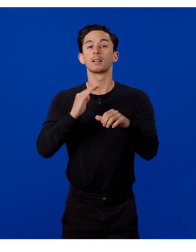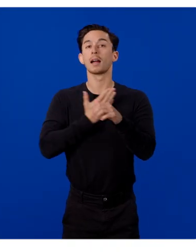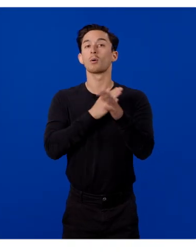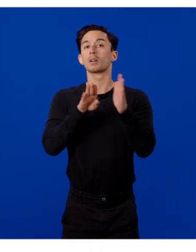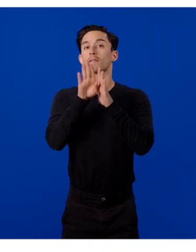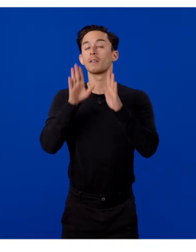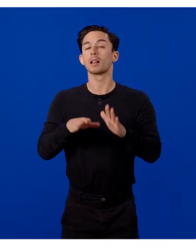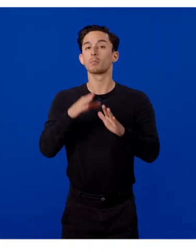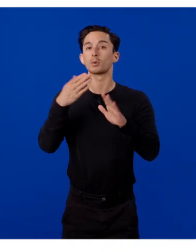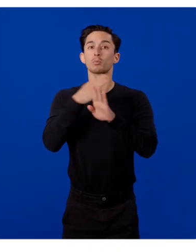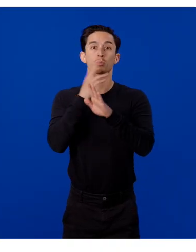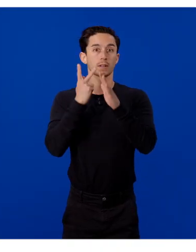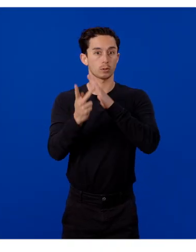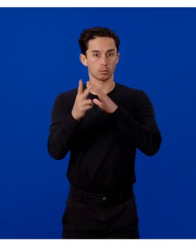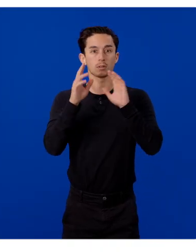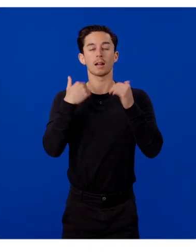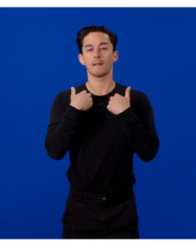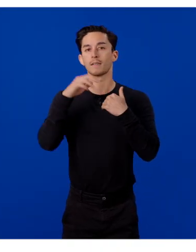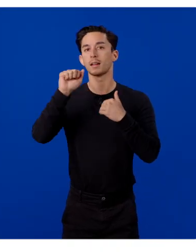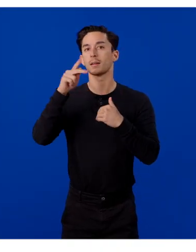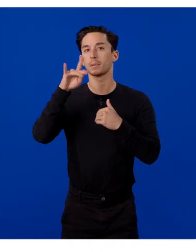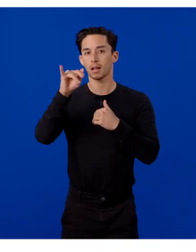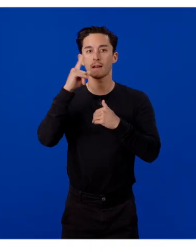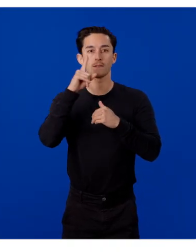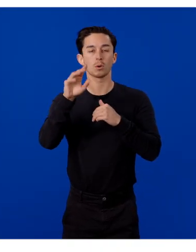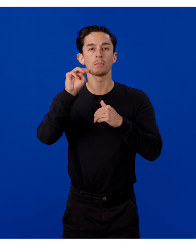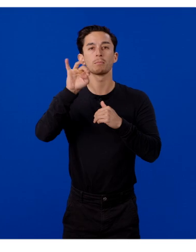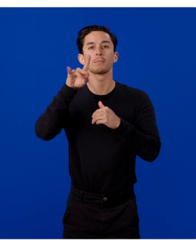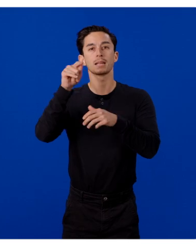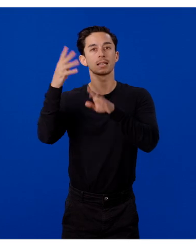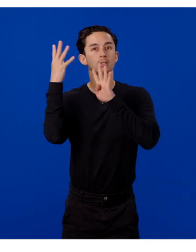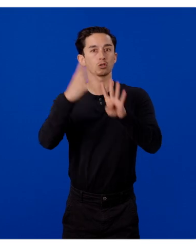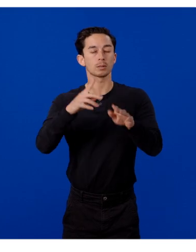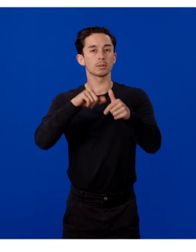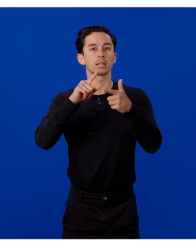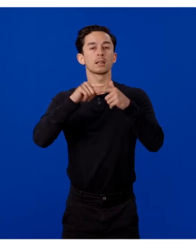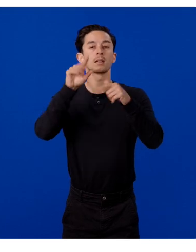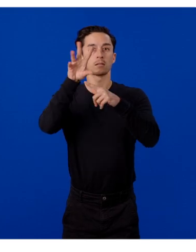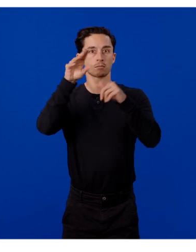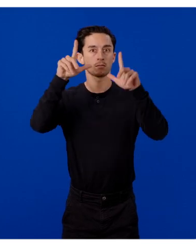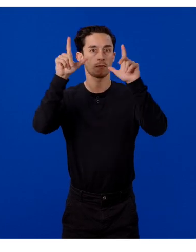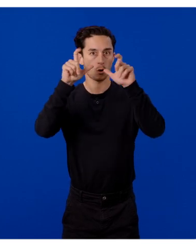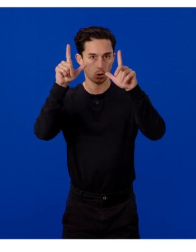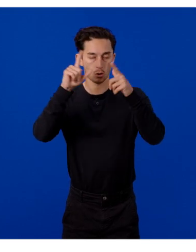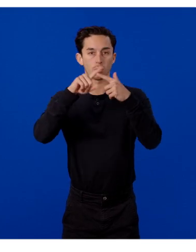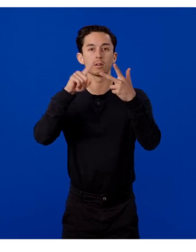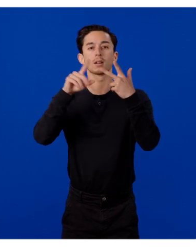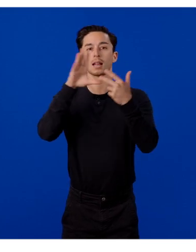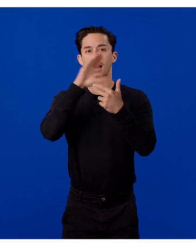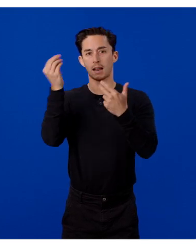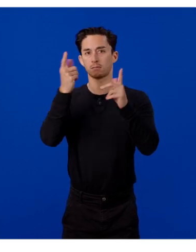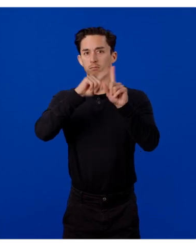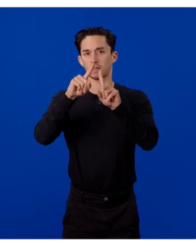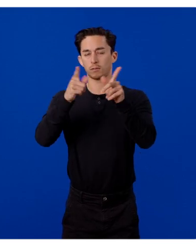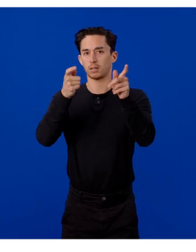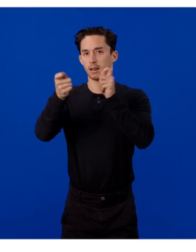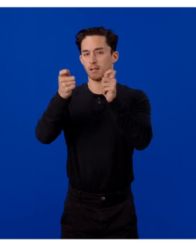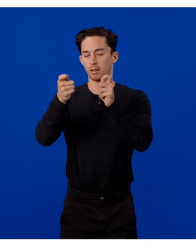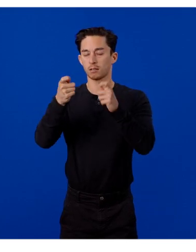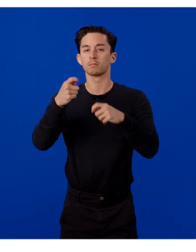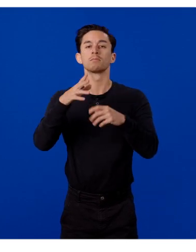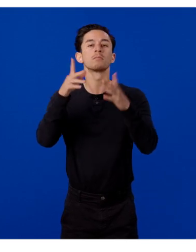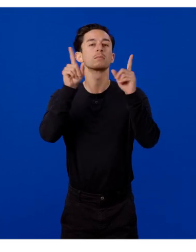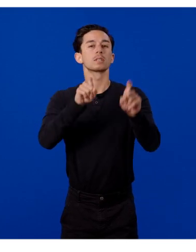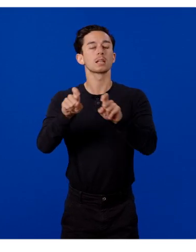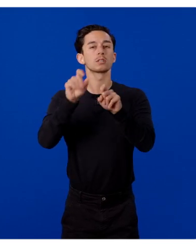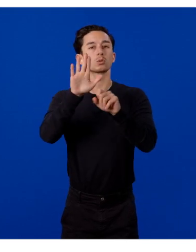Developer Preview, we provide APIs to handle media streaming, photo capture, and robust error handling. Also, to test your app